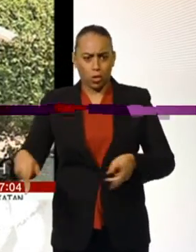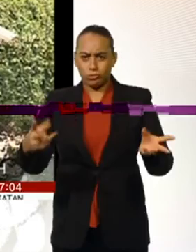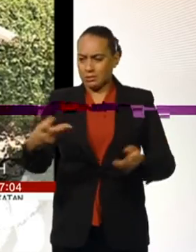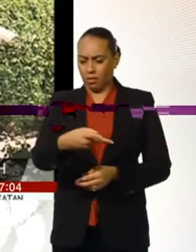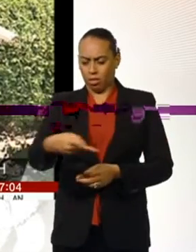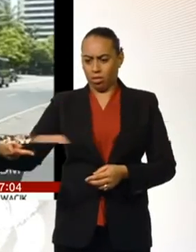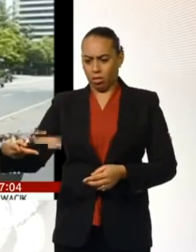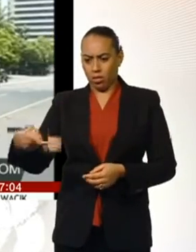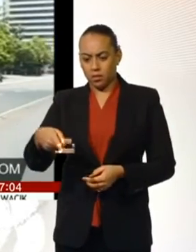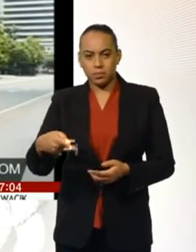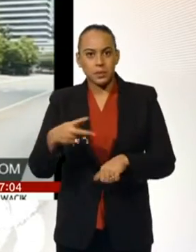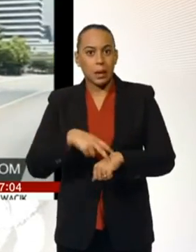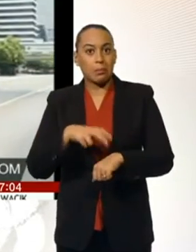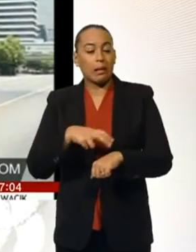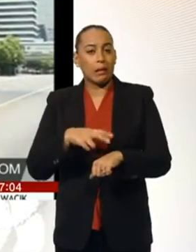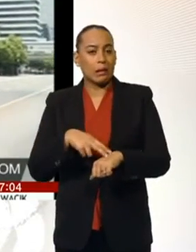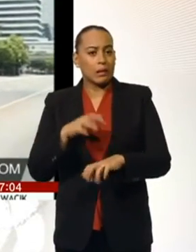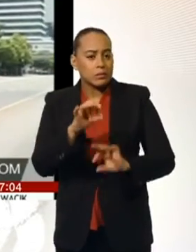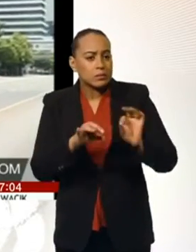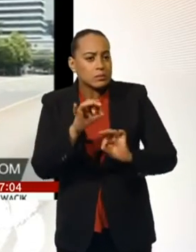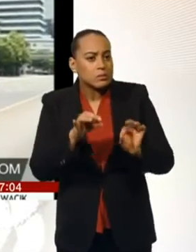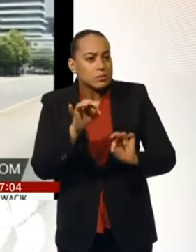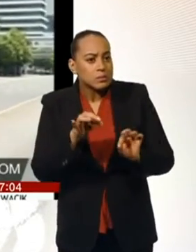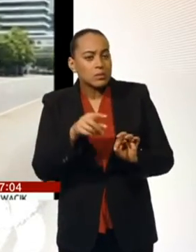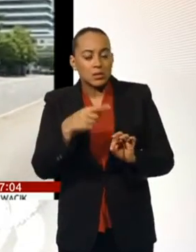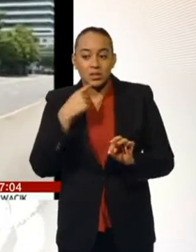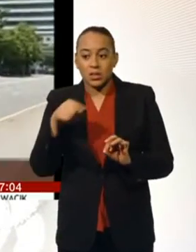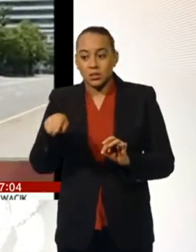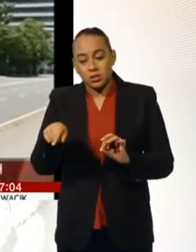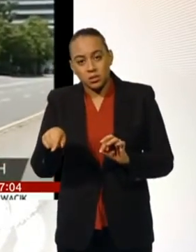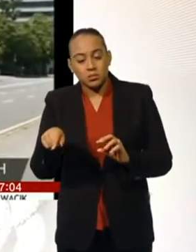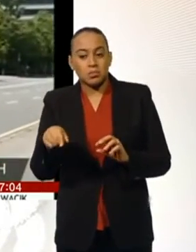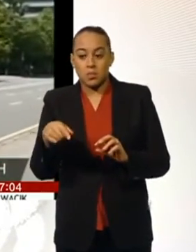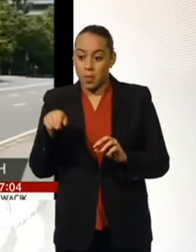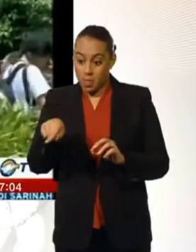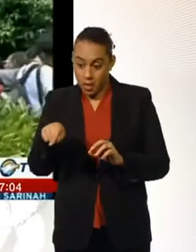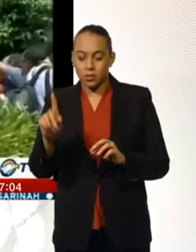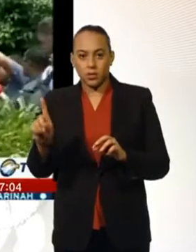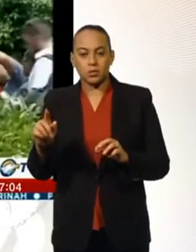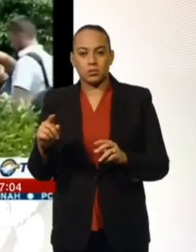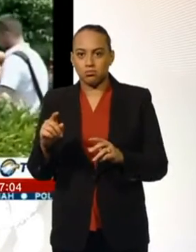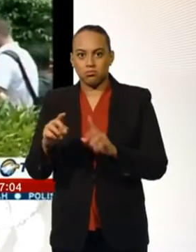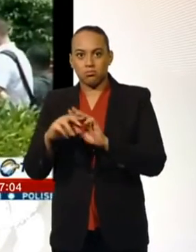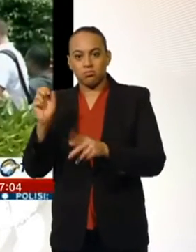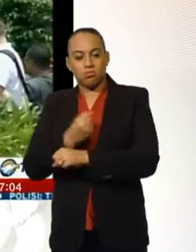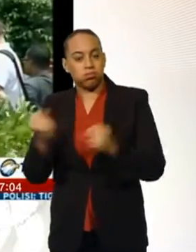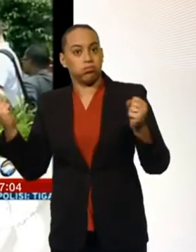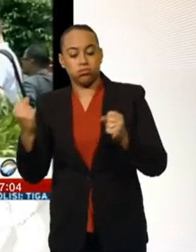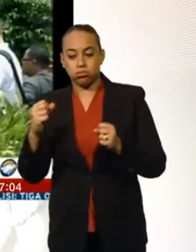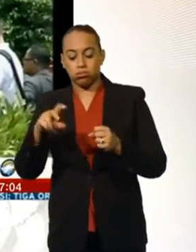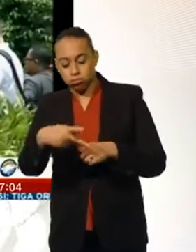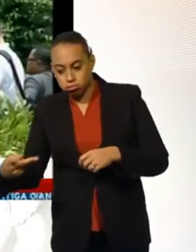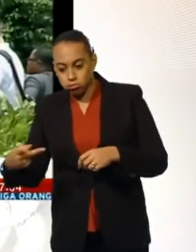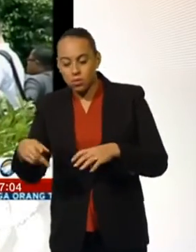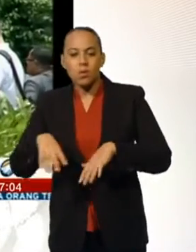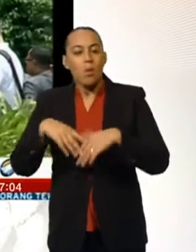who police say is either the victim or the suicide bomber that carried out the attack, either a victim